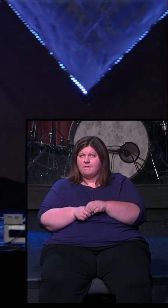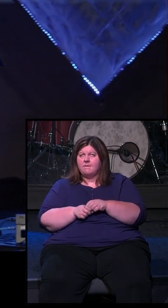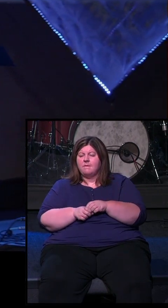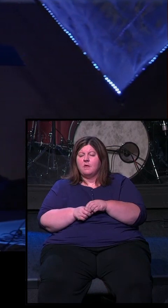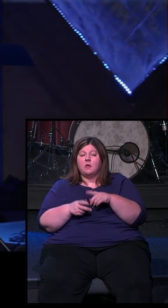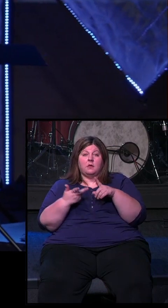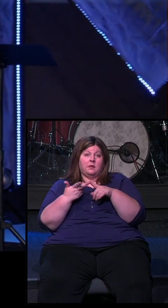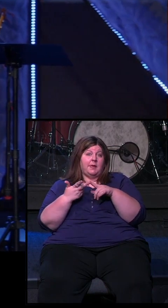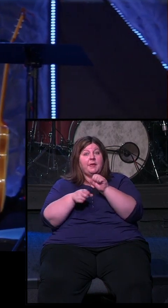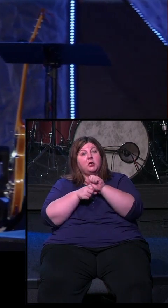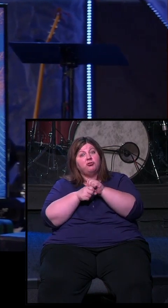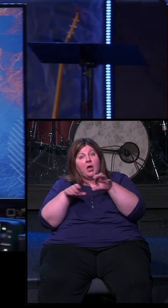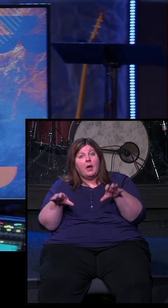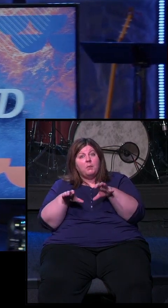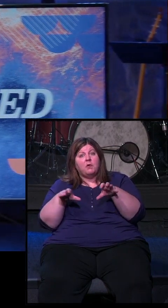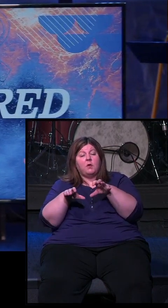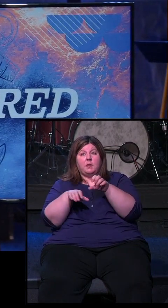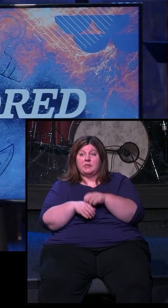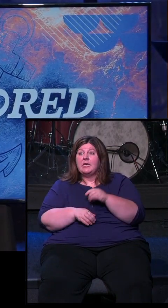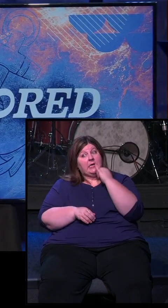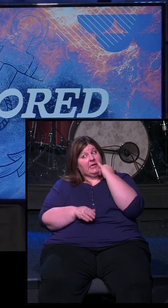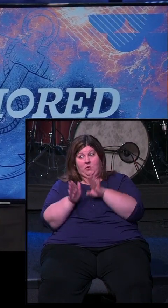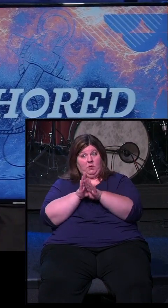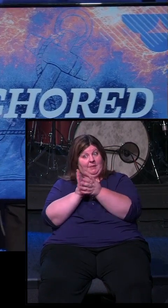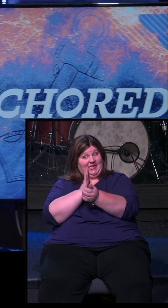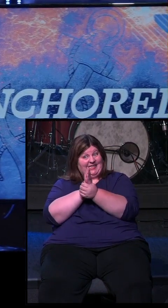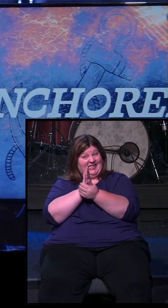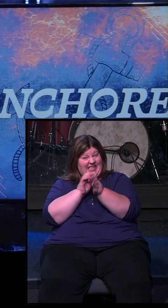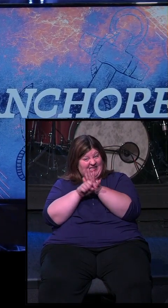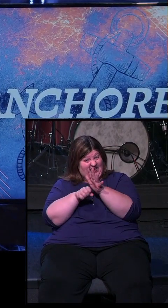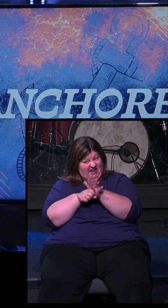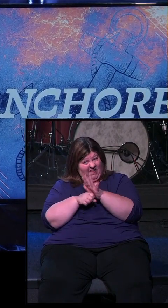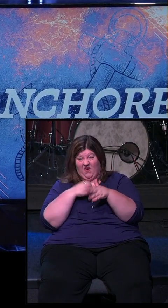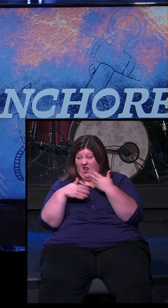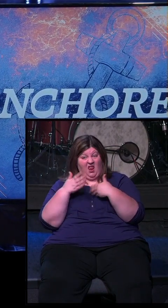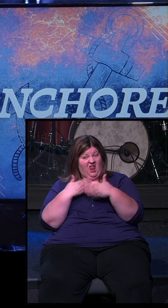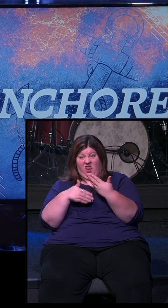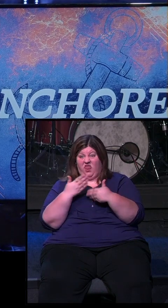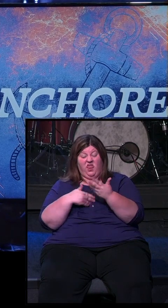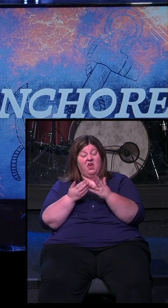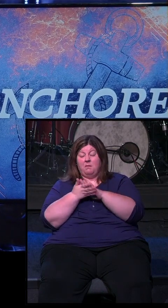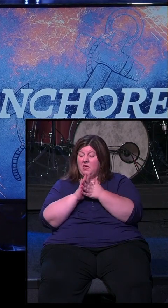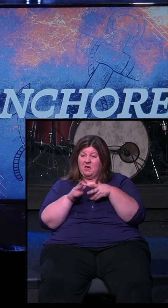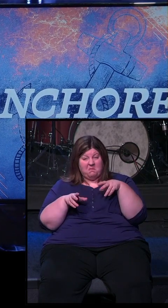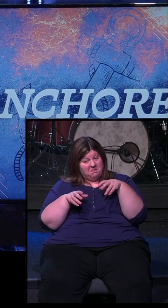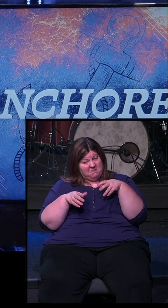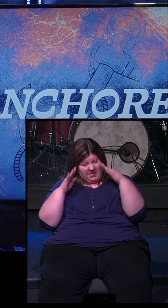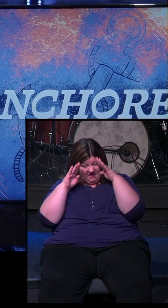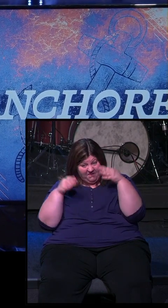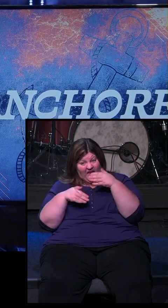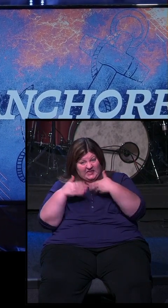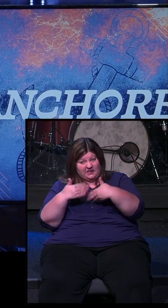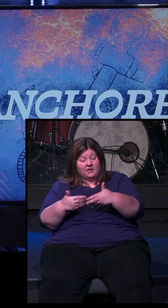Maybe our job performance at work. If you develop the skills you need, if you really get good at your job, if you invest in me, the